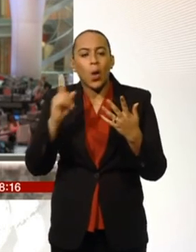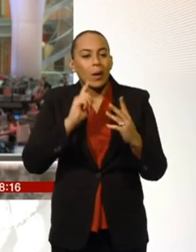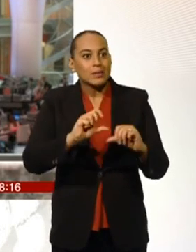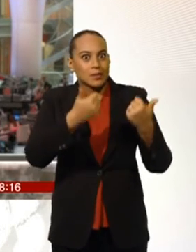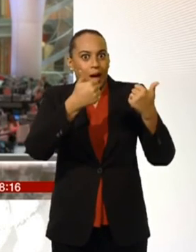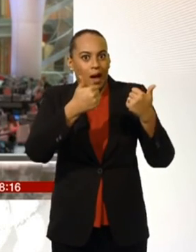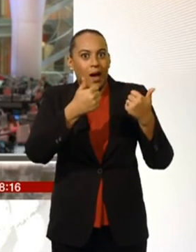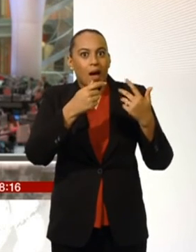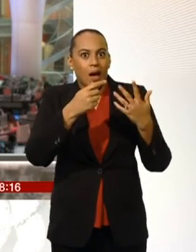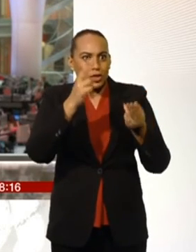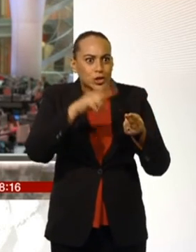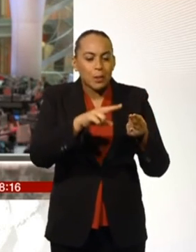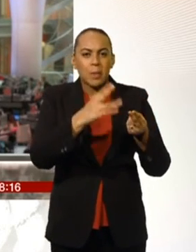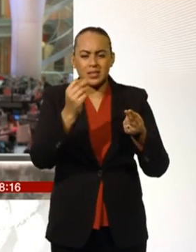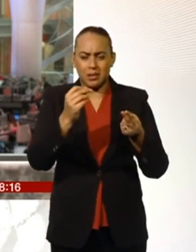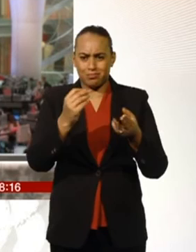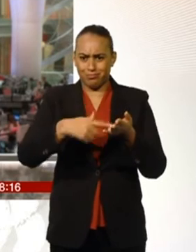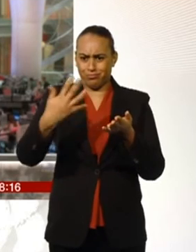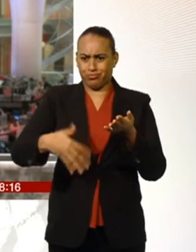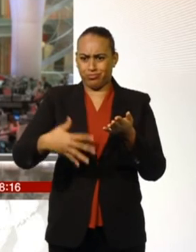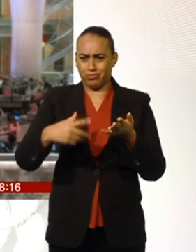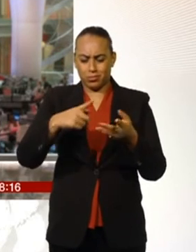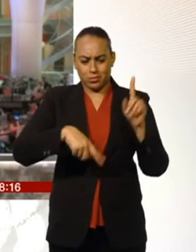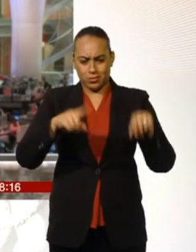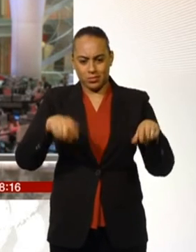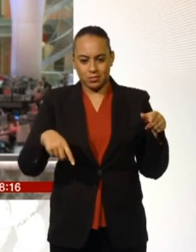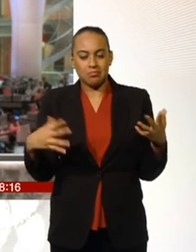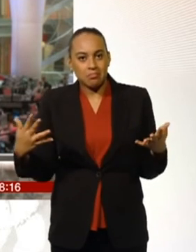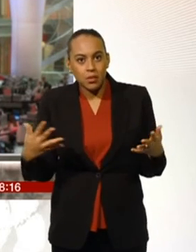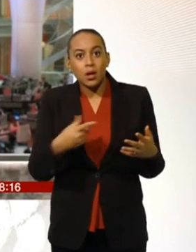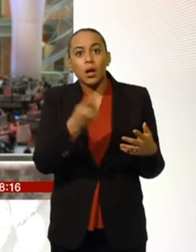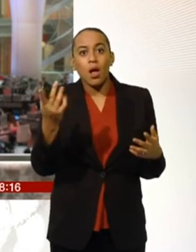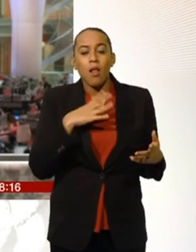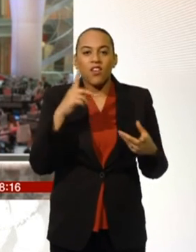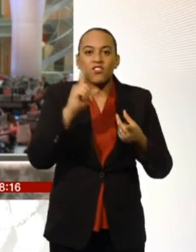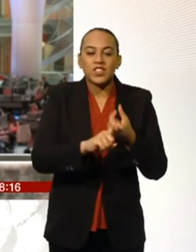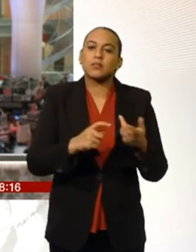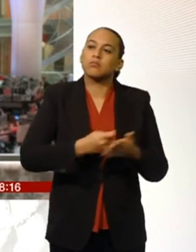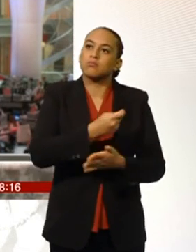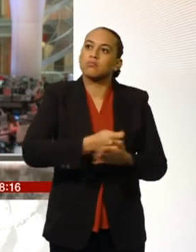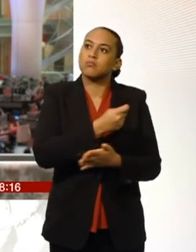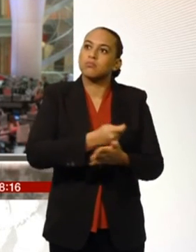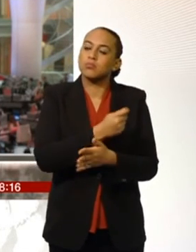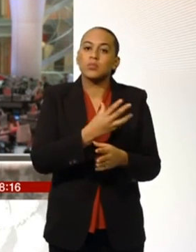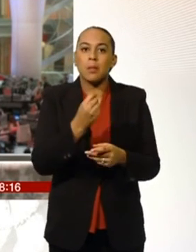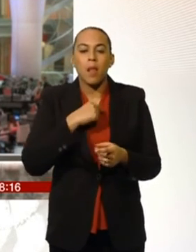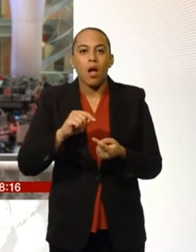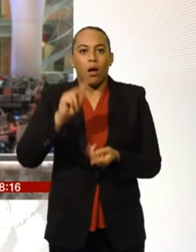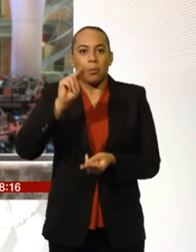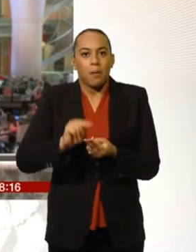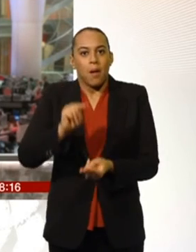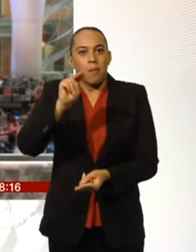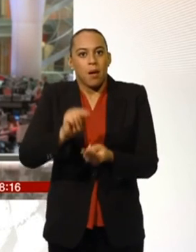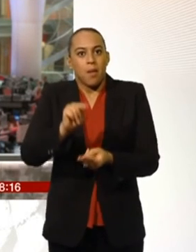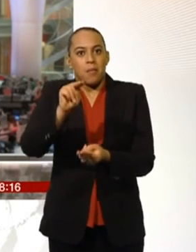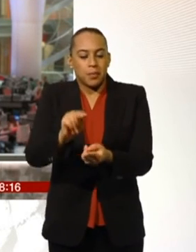everybody some people like fixed deals some people like variable deals there's a mix of tariffs available in the market at the moment and what we're keen to do is to make